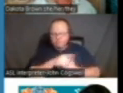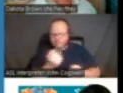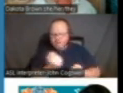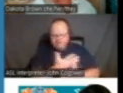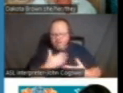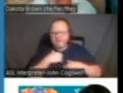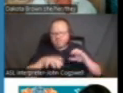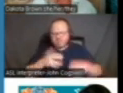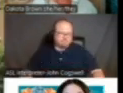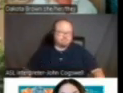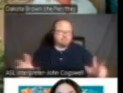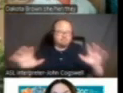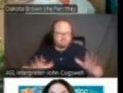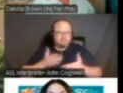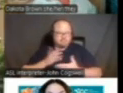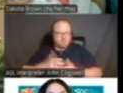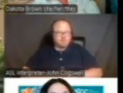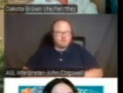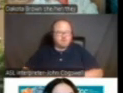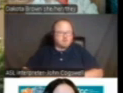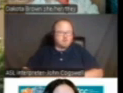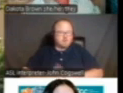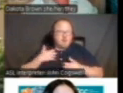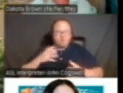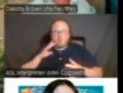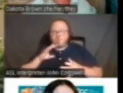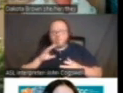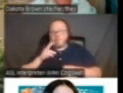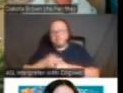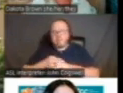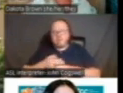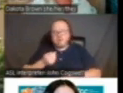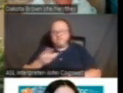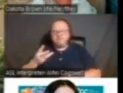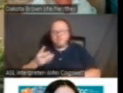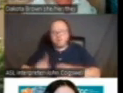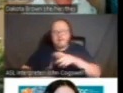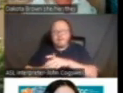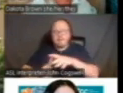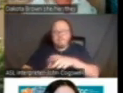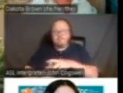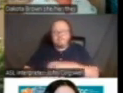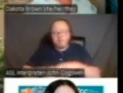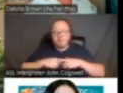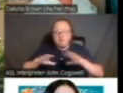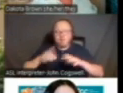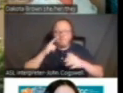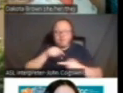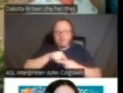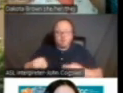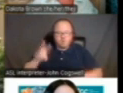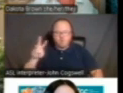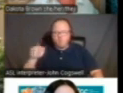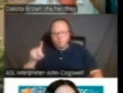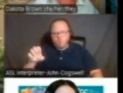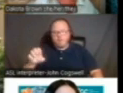chat also. And so just I do want to mention a couple of appearances that we did this week. The Weight Alliance was